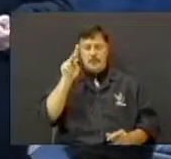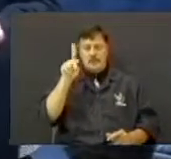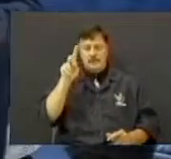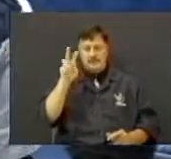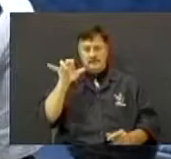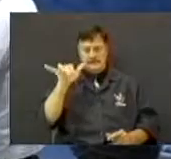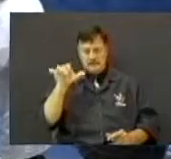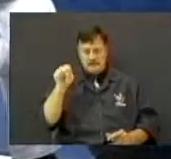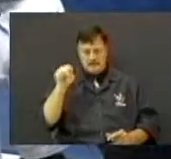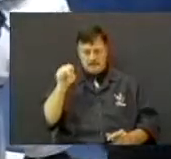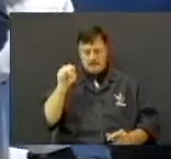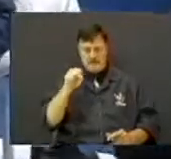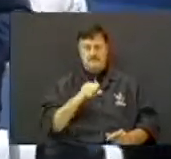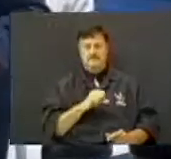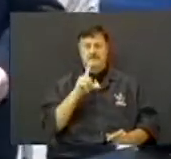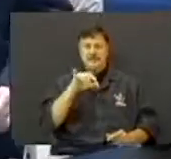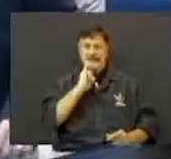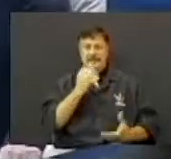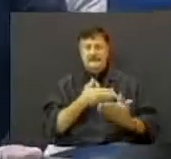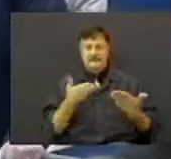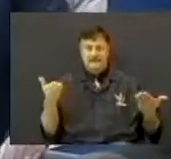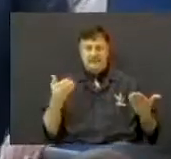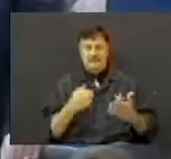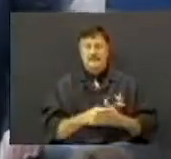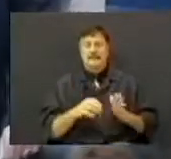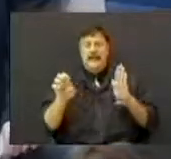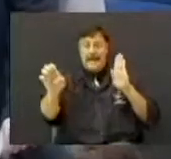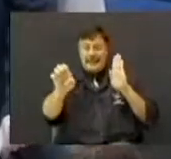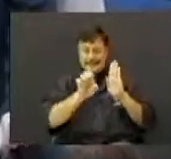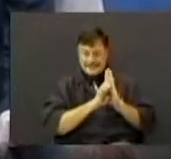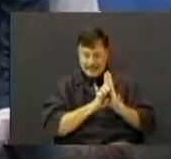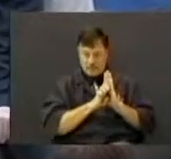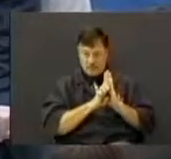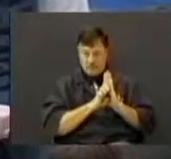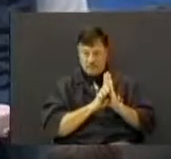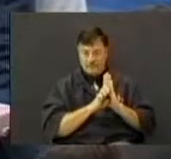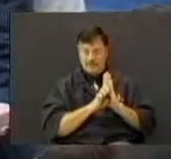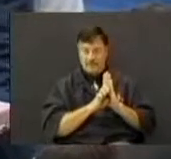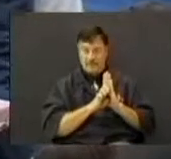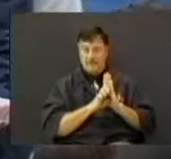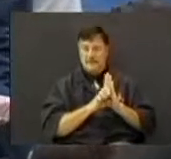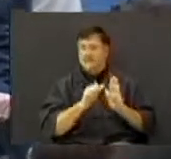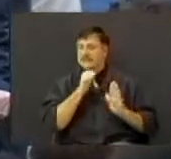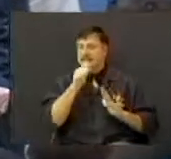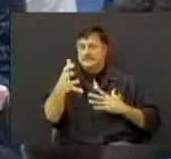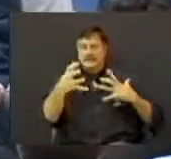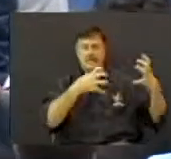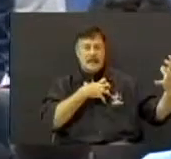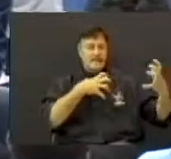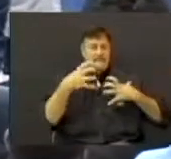That woman's something. She's an example. Doesn't complain.